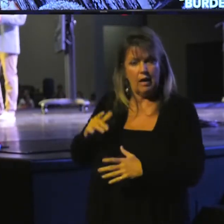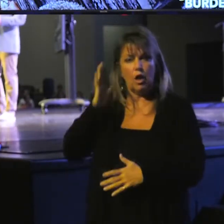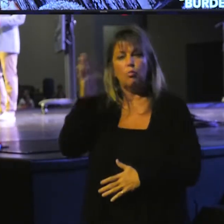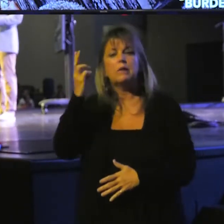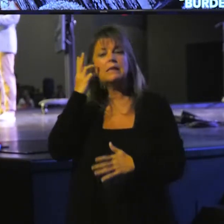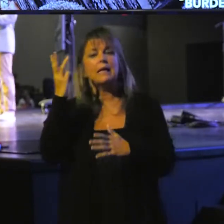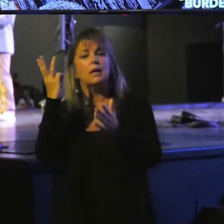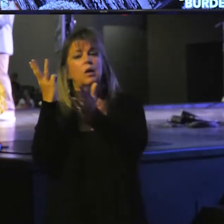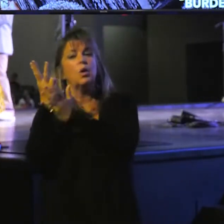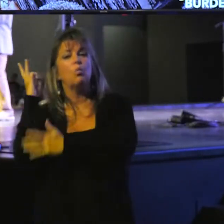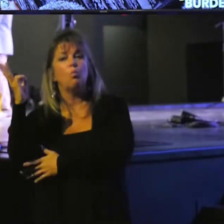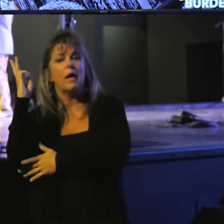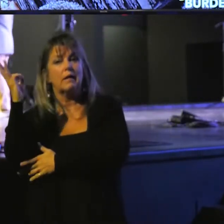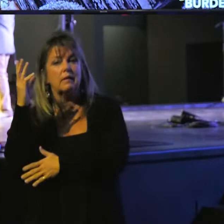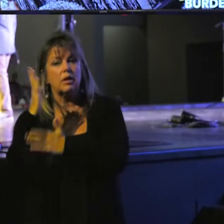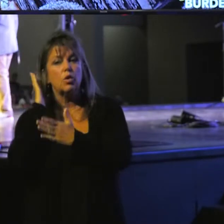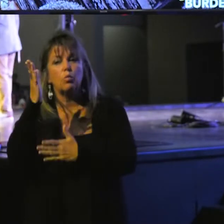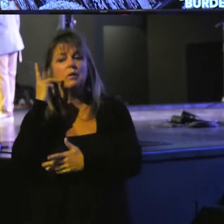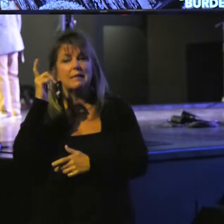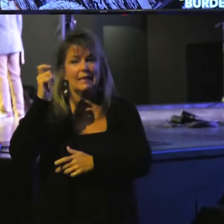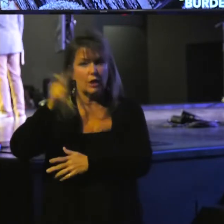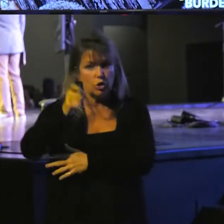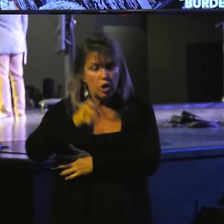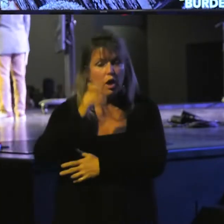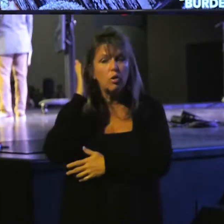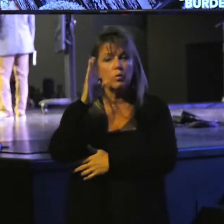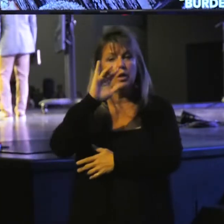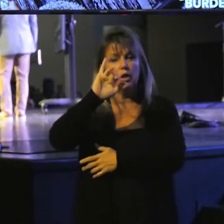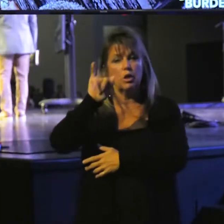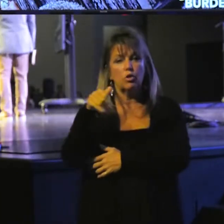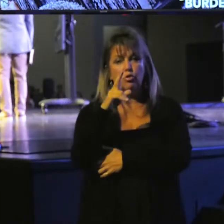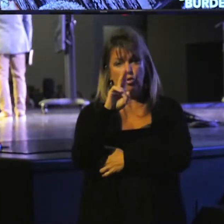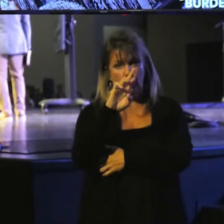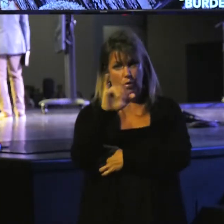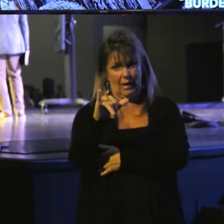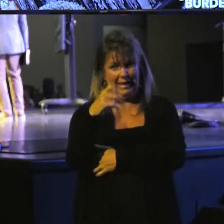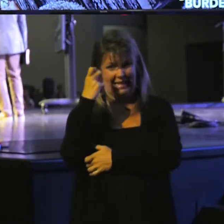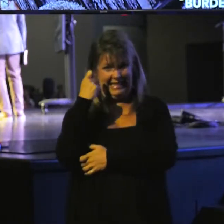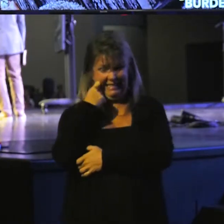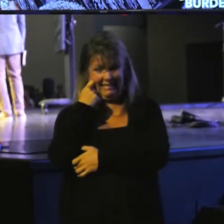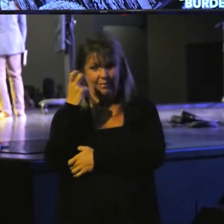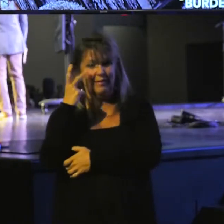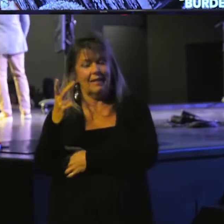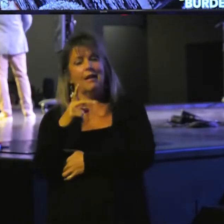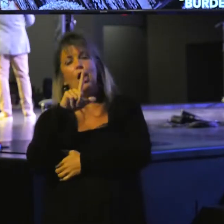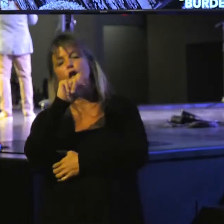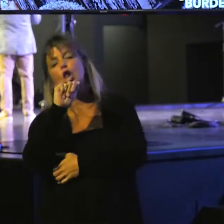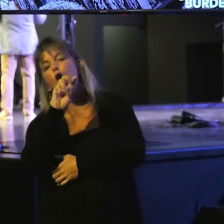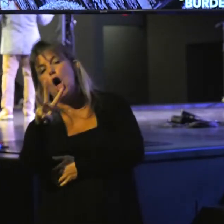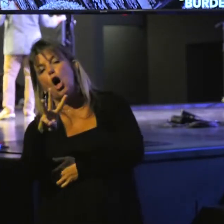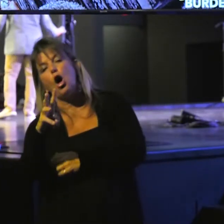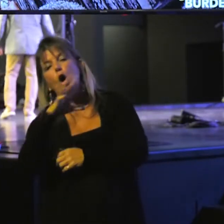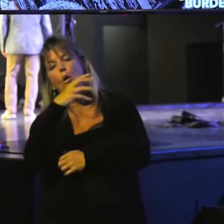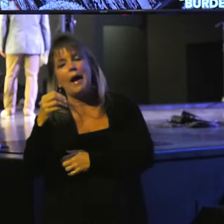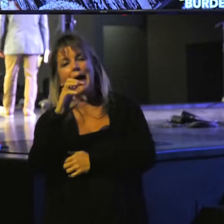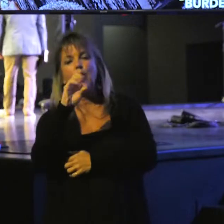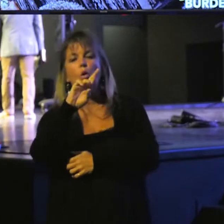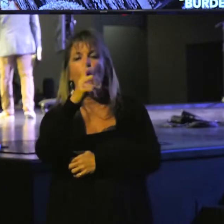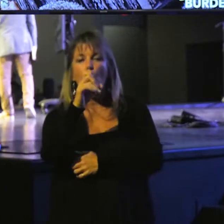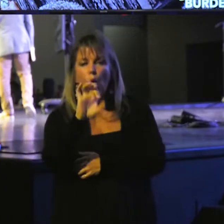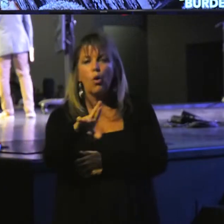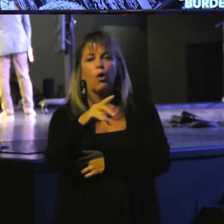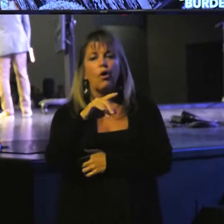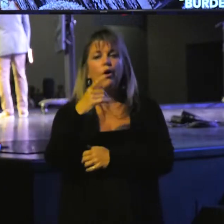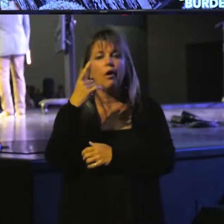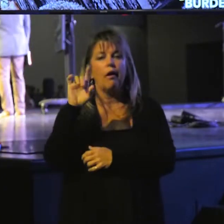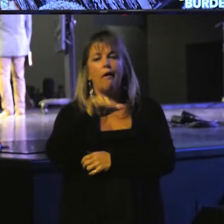a judge. And in some situations, you'll see a jury. We've all seen this played out. Law and Order and other famous movies about